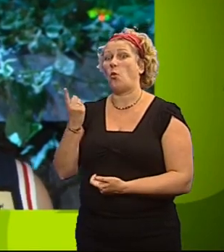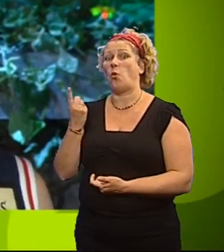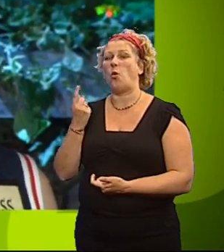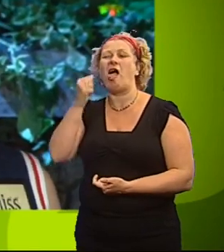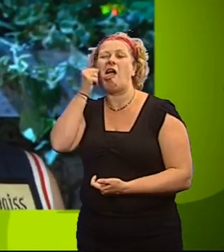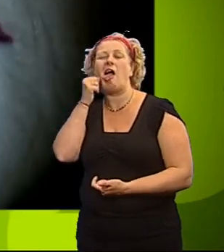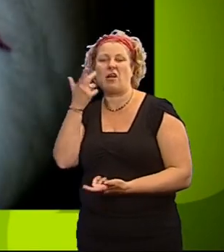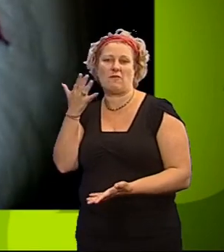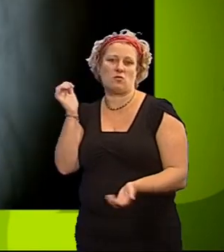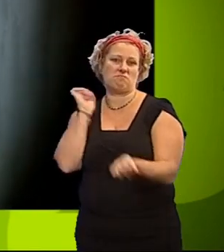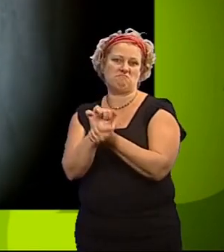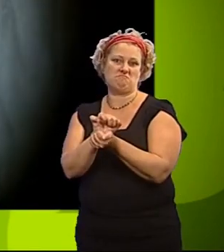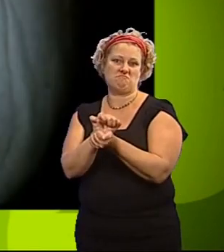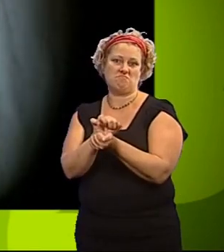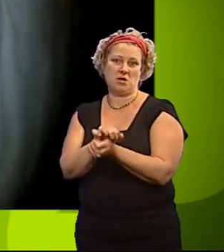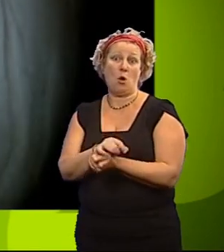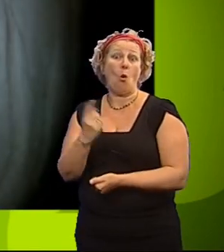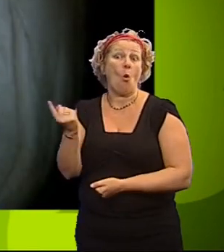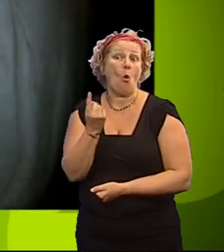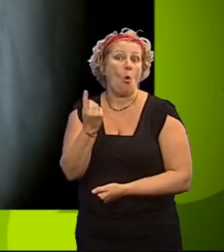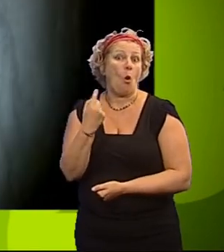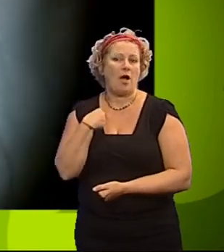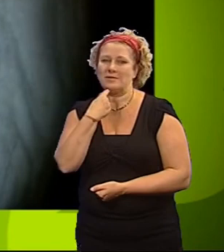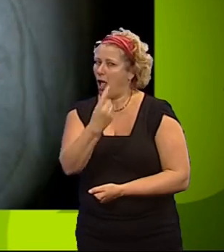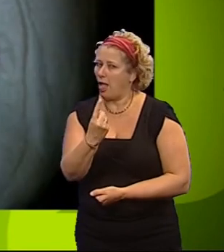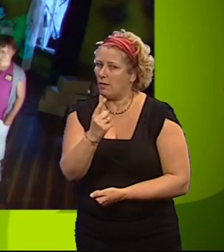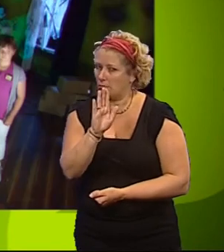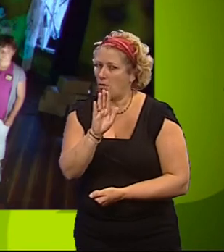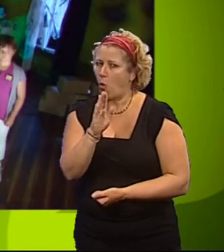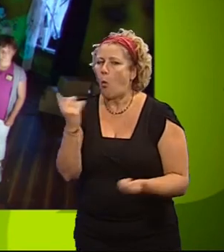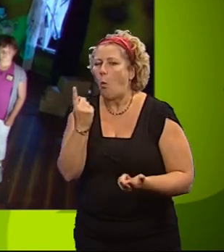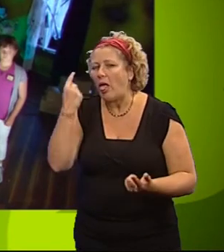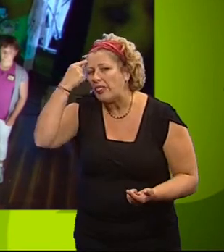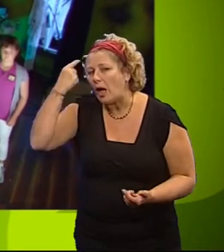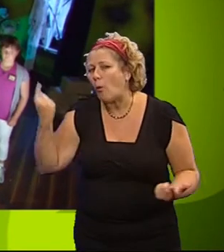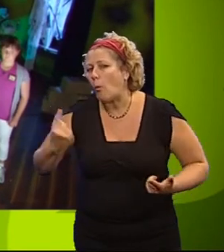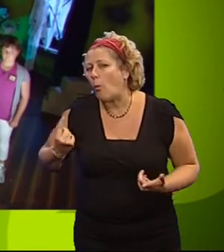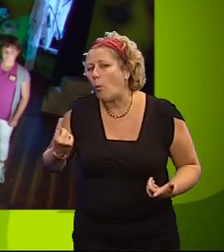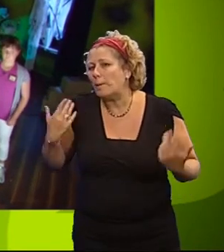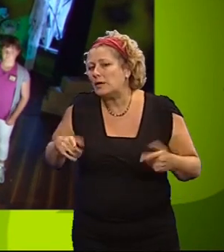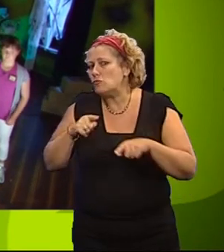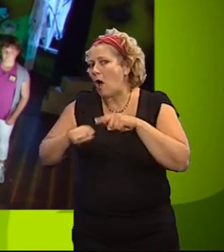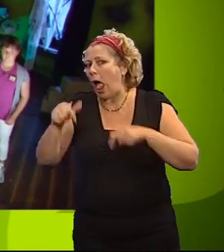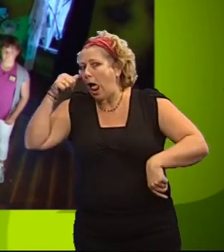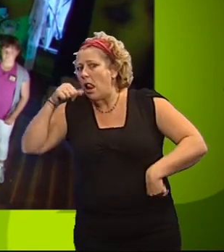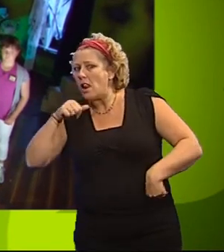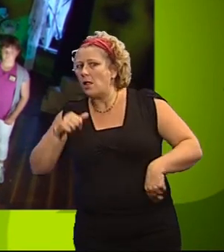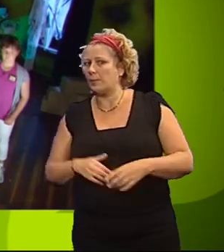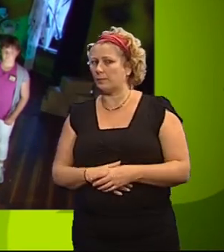in the room. But before I reveal the unlucky unfortunate, who do you think the saboteur is?